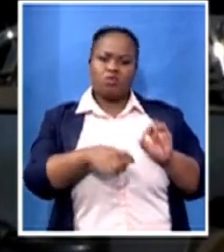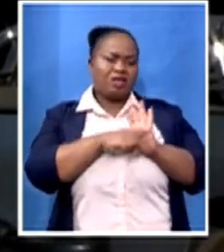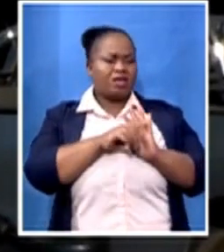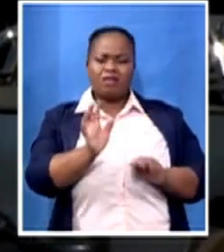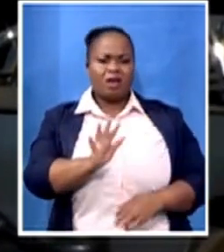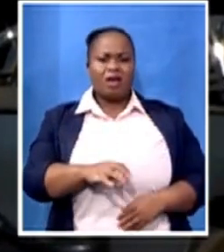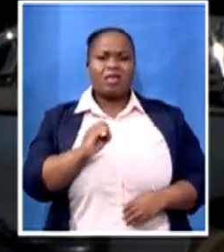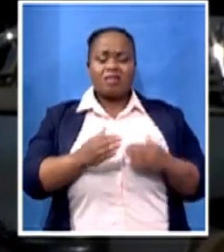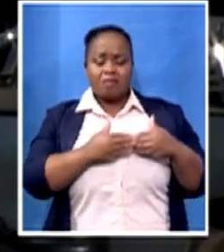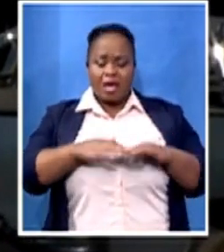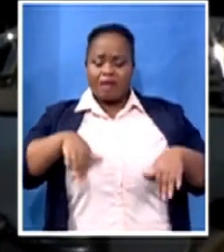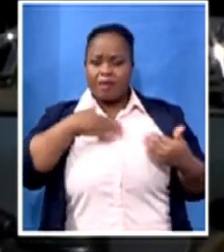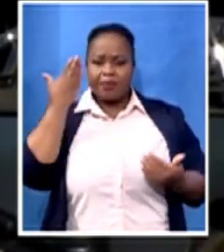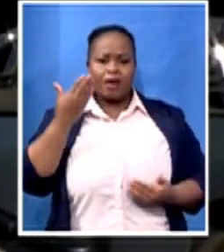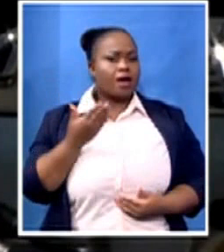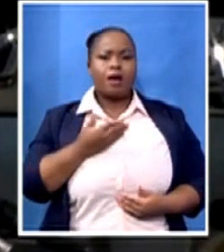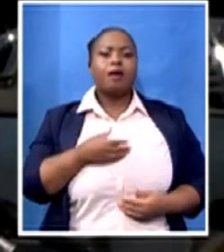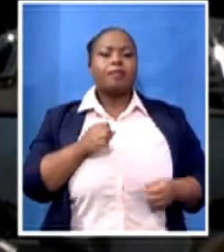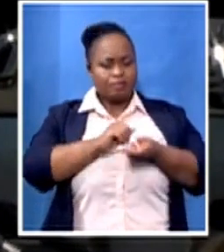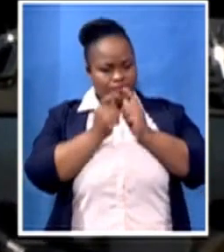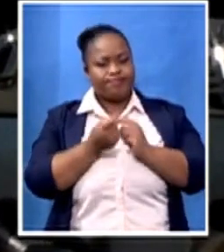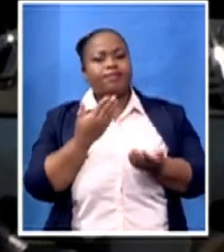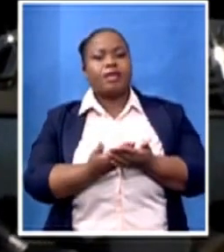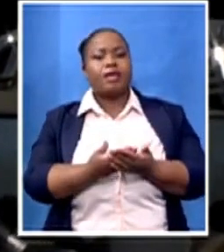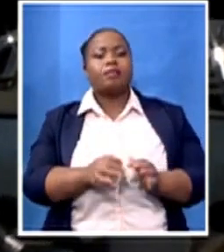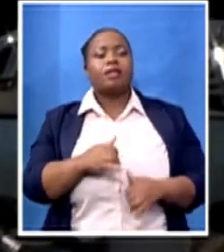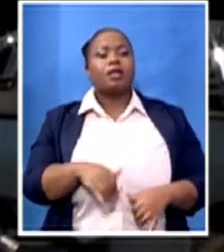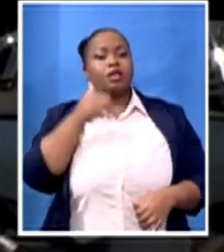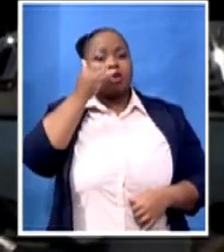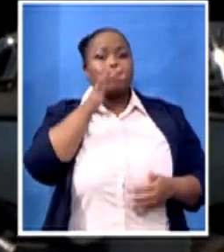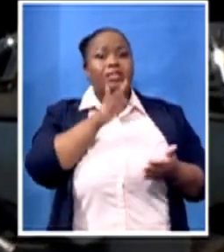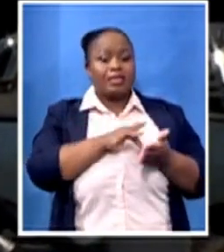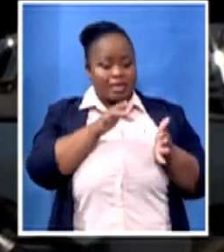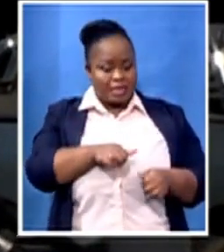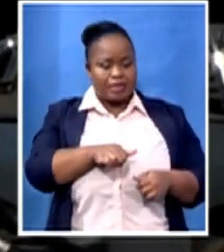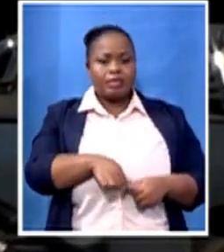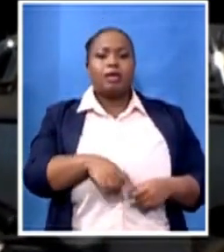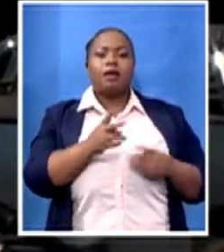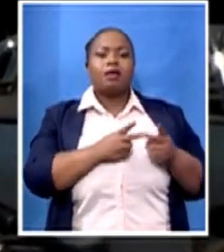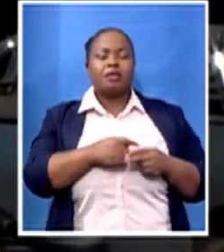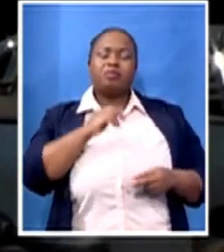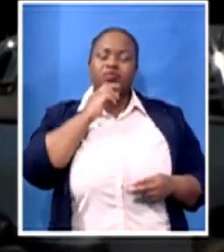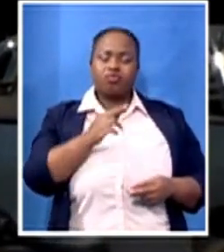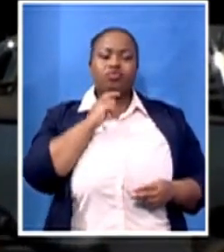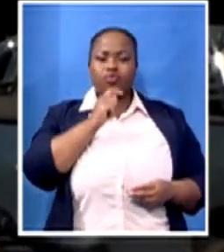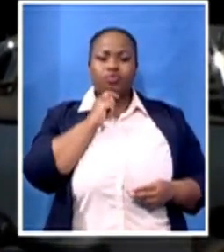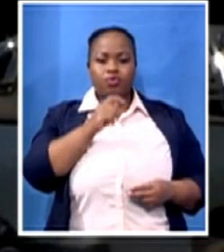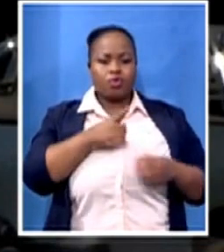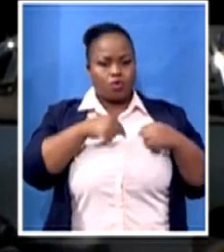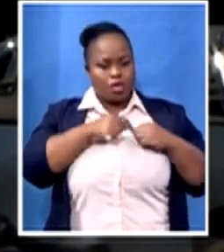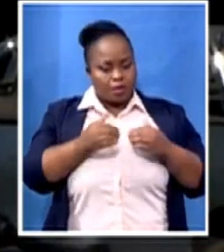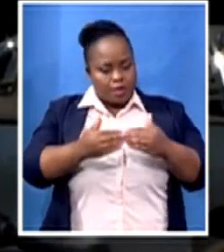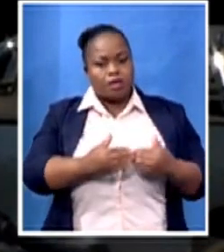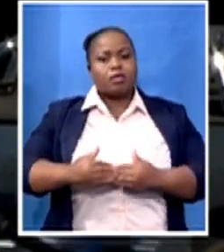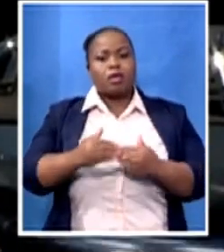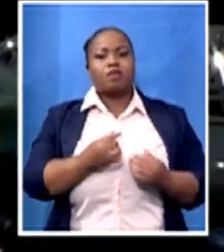then had happened in the call center is a reality of how we have to carry ourselves during this time. Of course, if